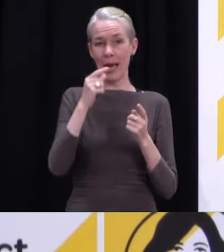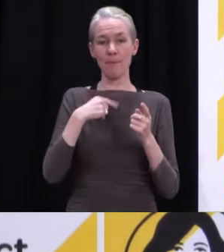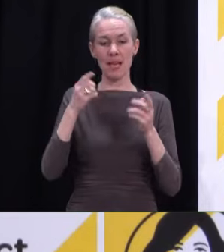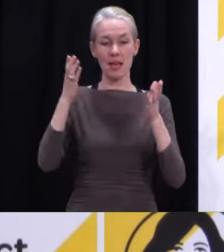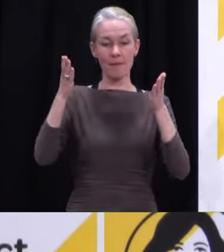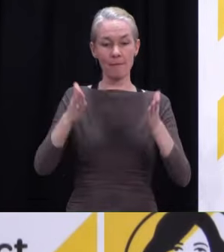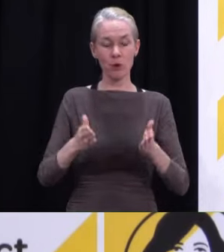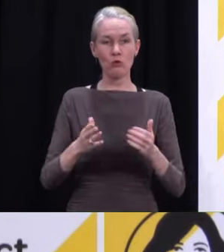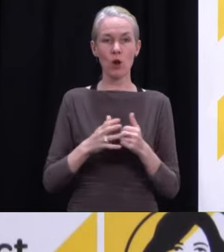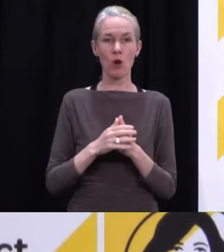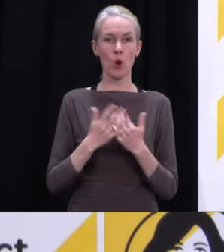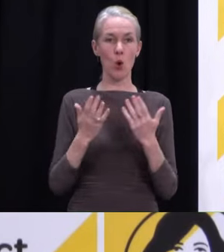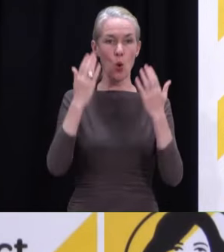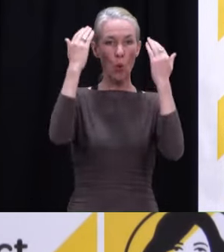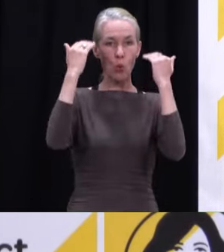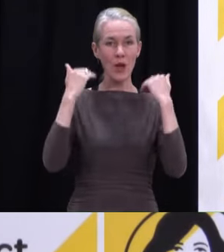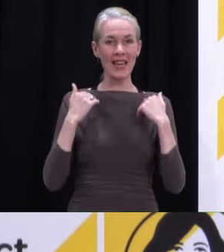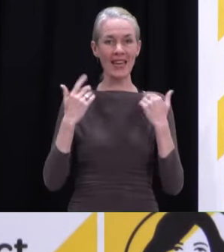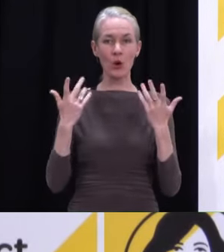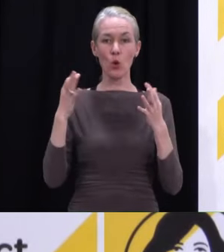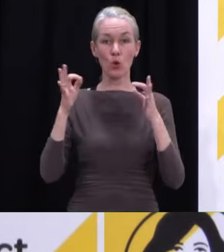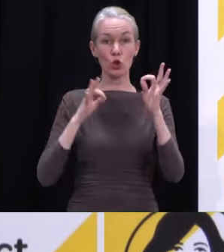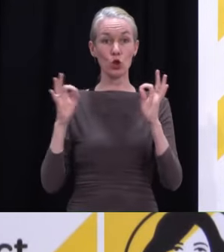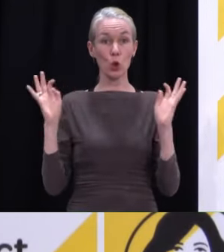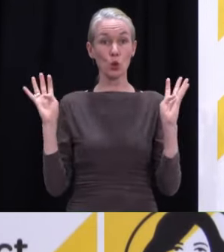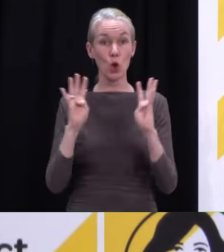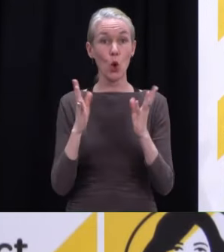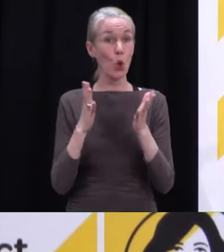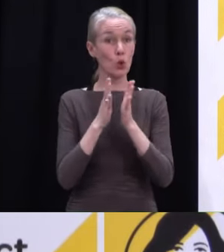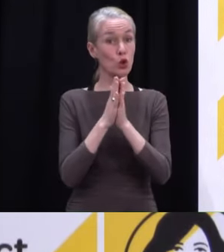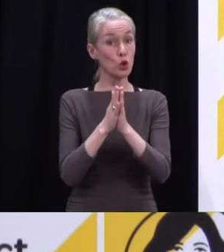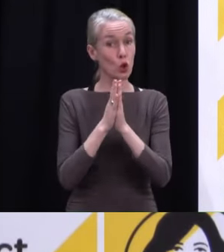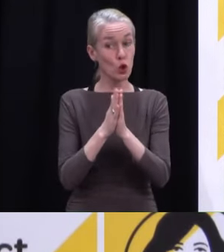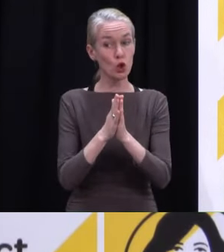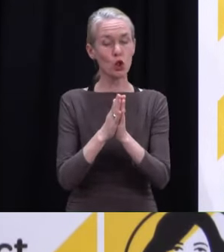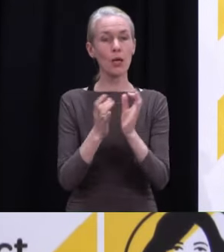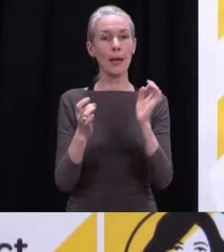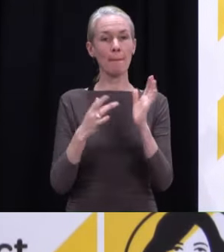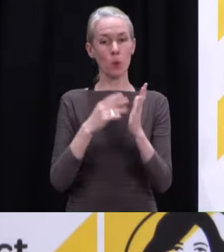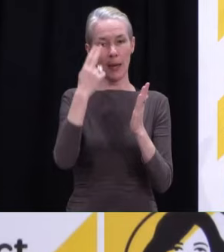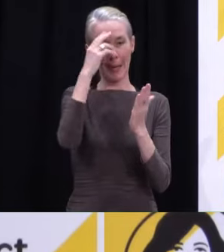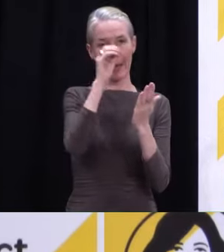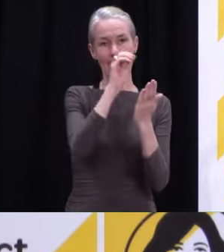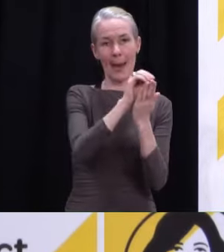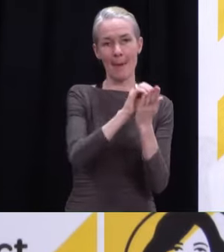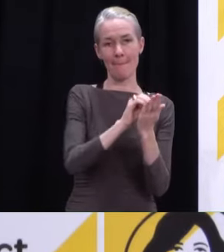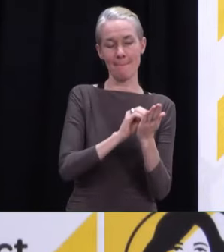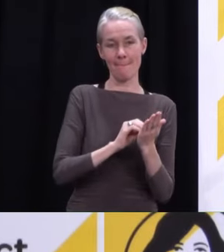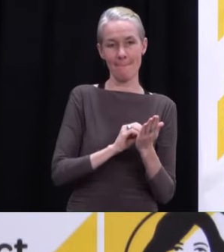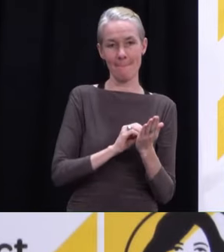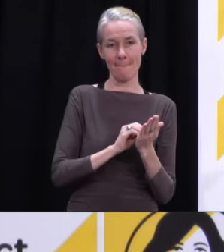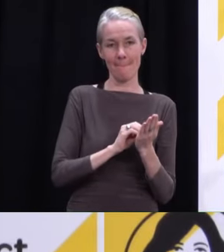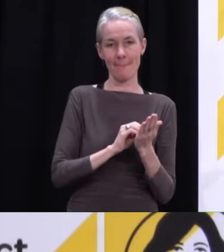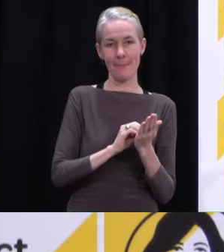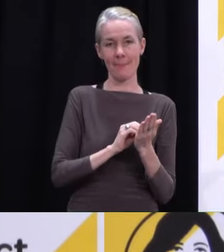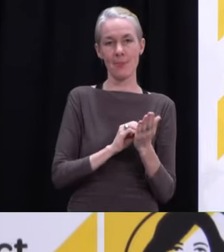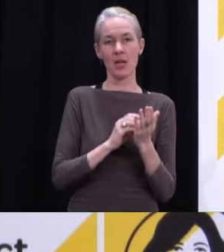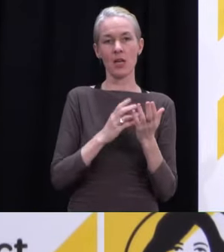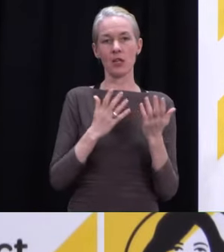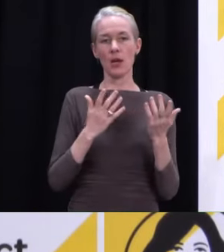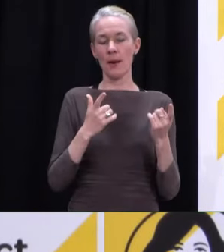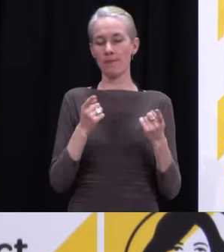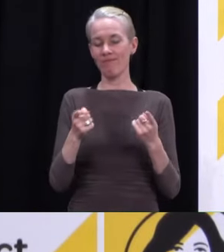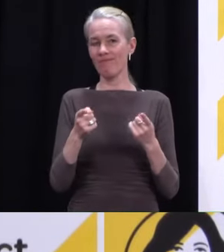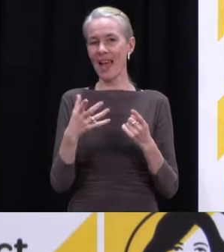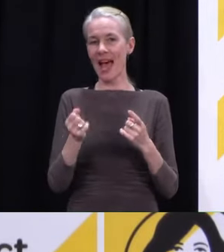it's a social gathering, and whether it's church. We want to know who is there, but that's because we haven't got the accompanying requirement around mask use. But again,